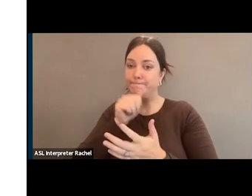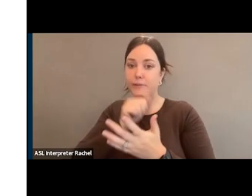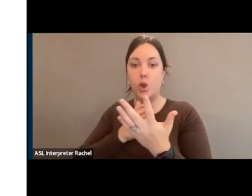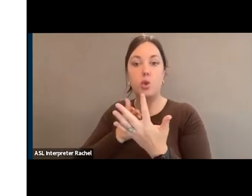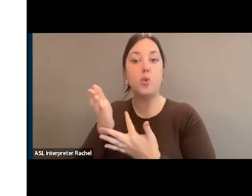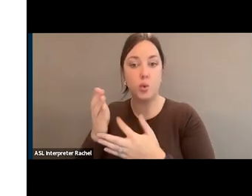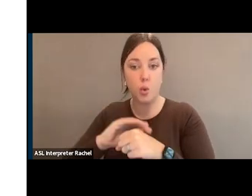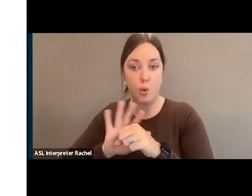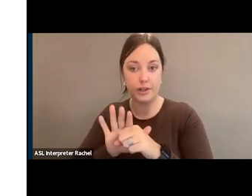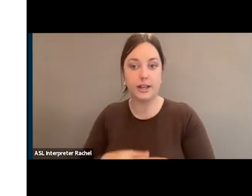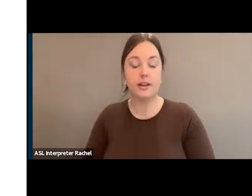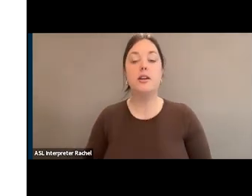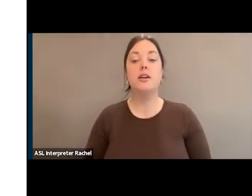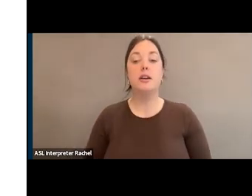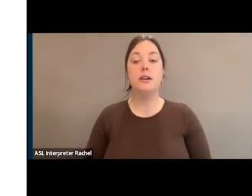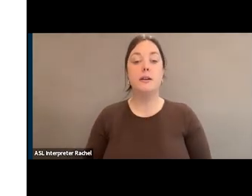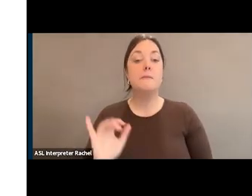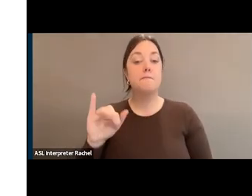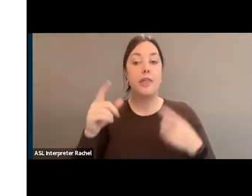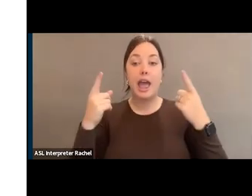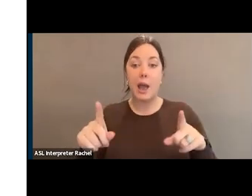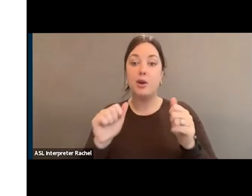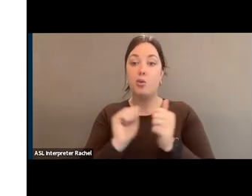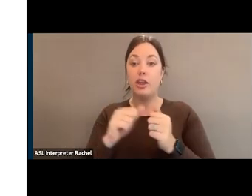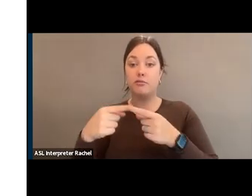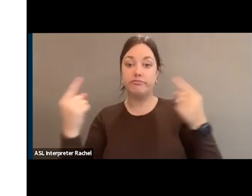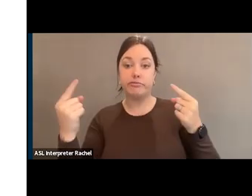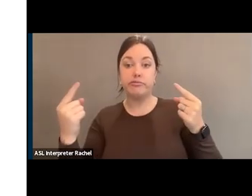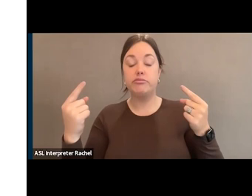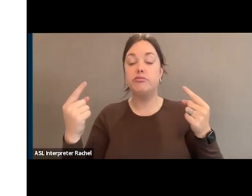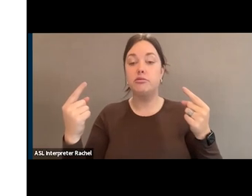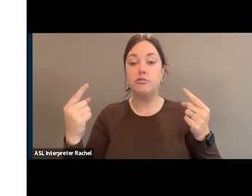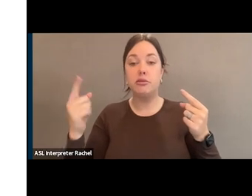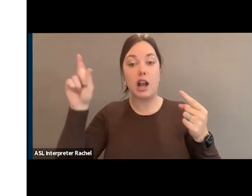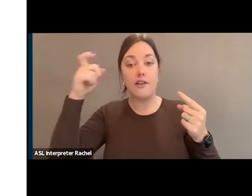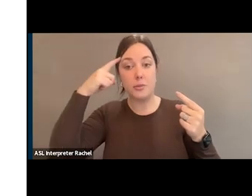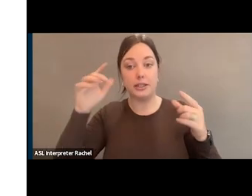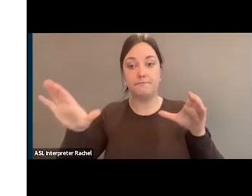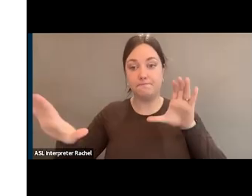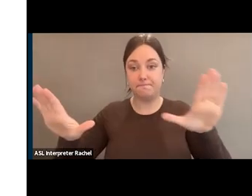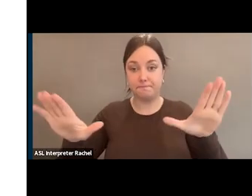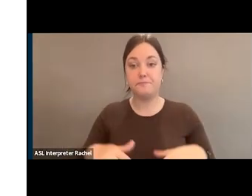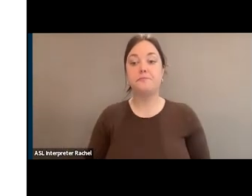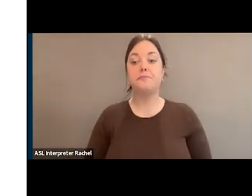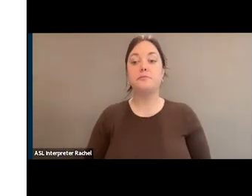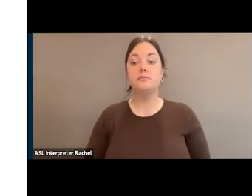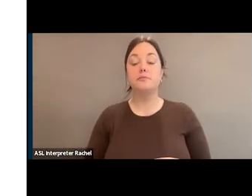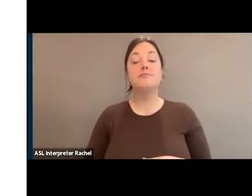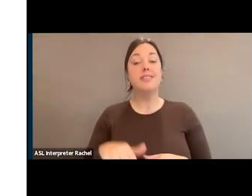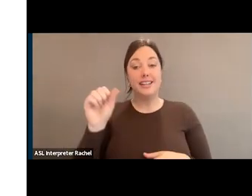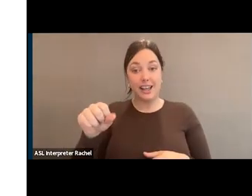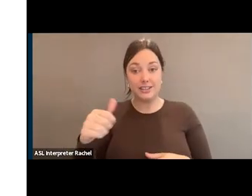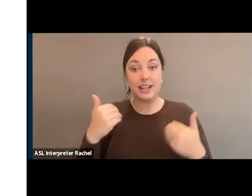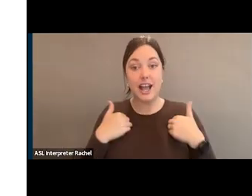happened in a divided government. So while there are changes afoot, there are